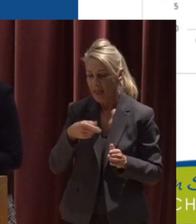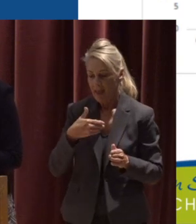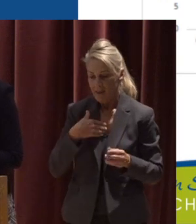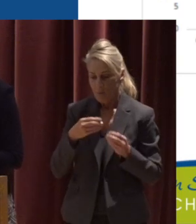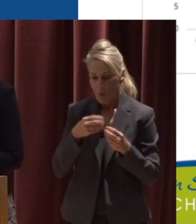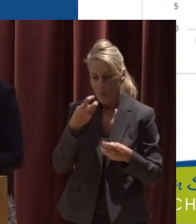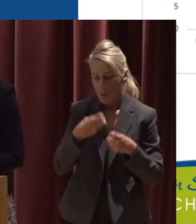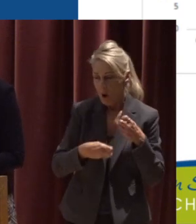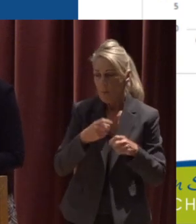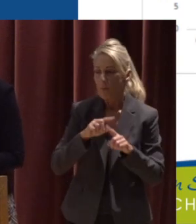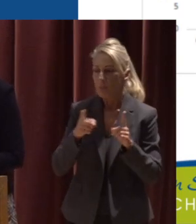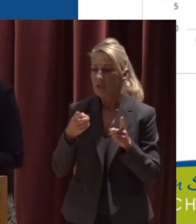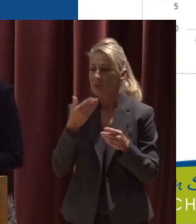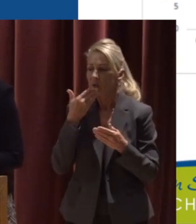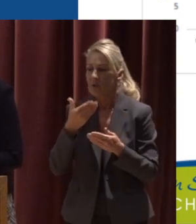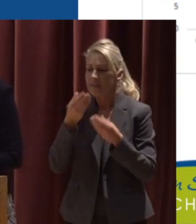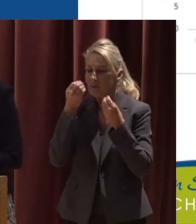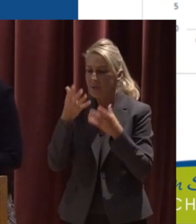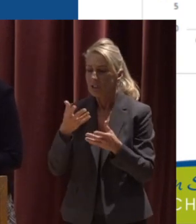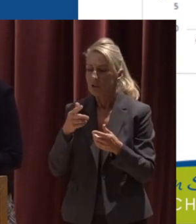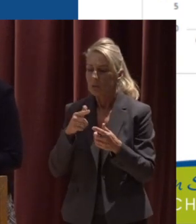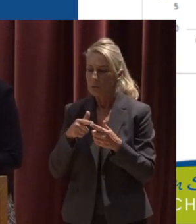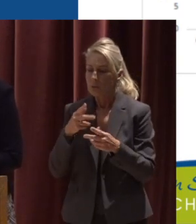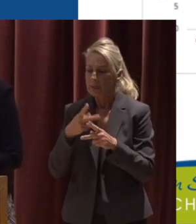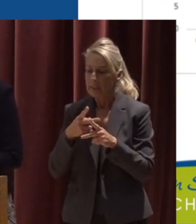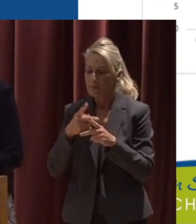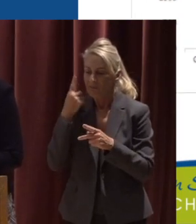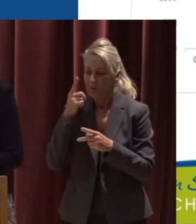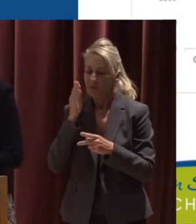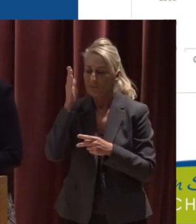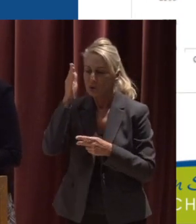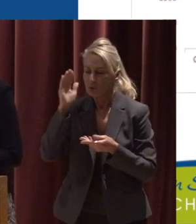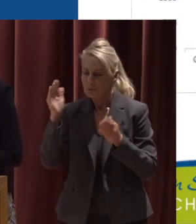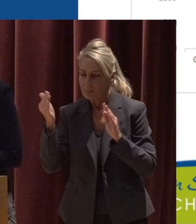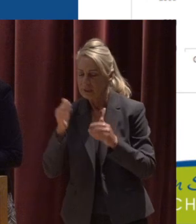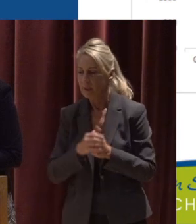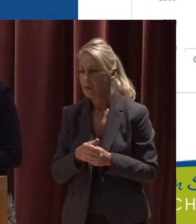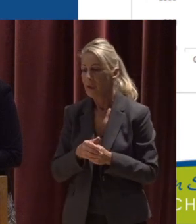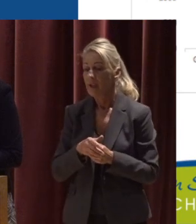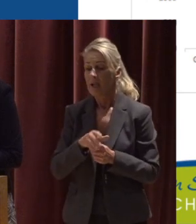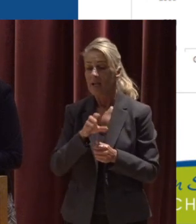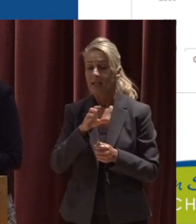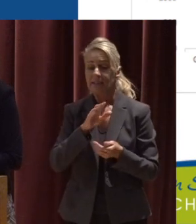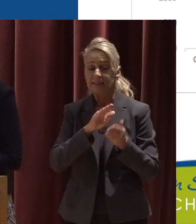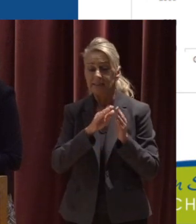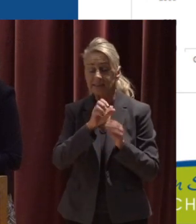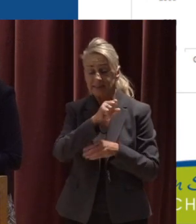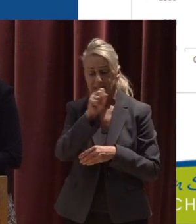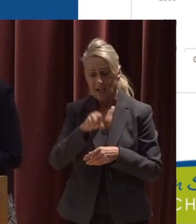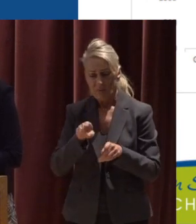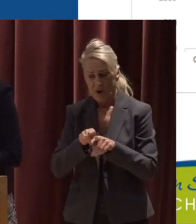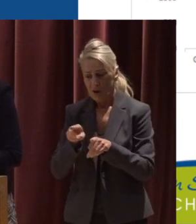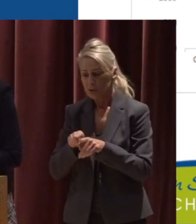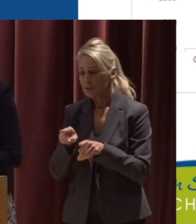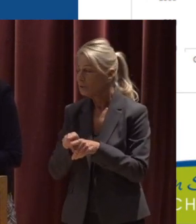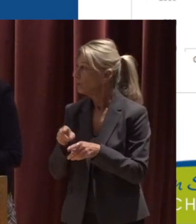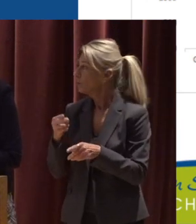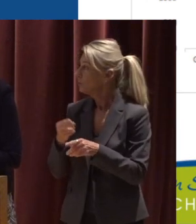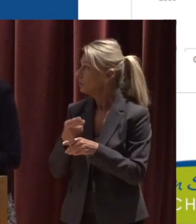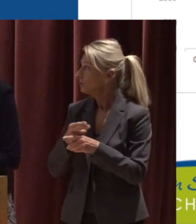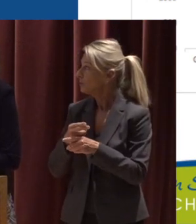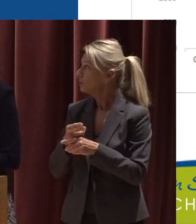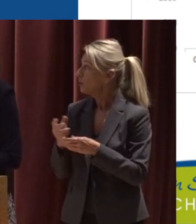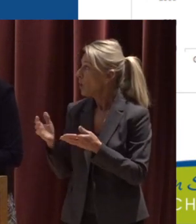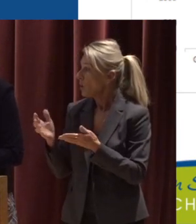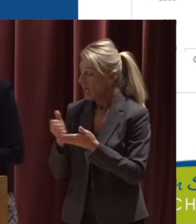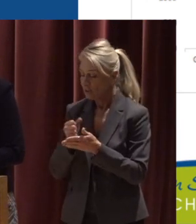problems But it's good information to keep and track over time The city of Salem also collects trash as one of its primary duties This is to